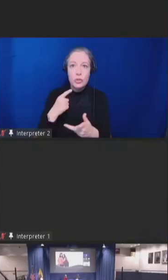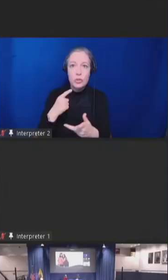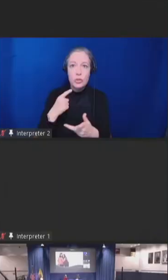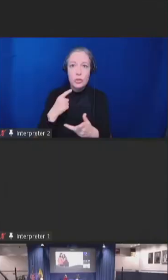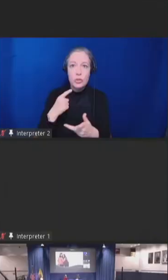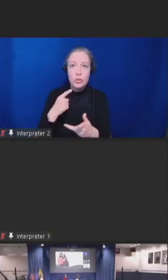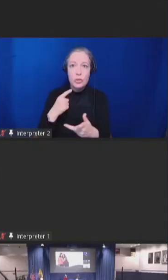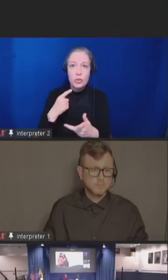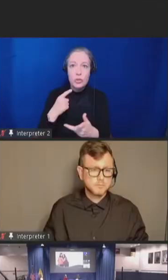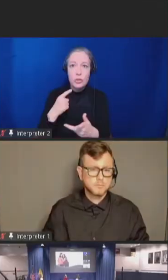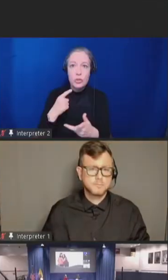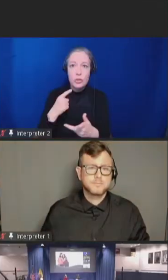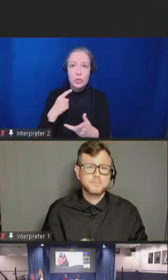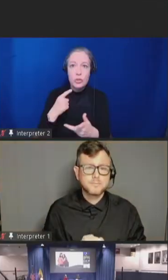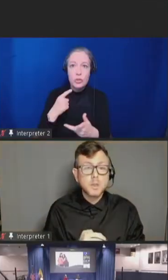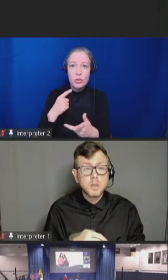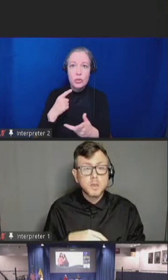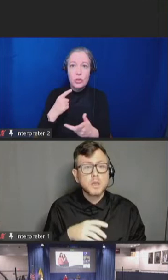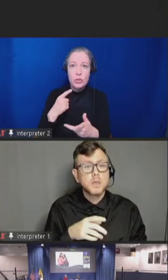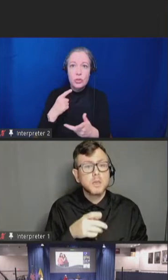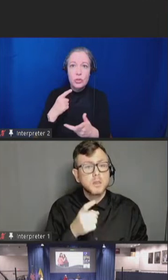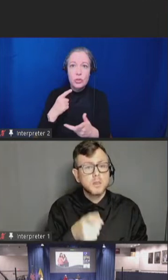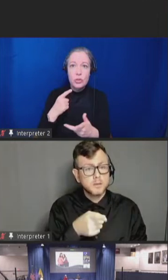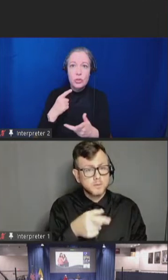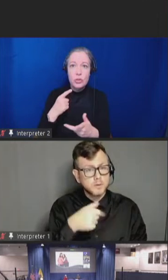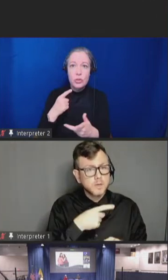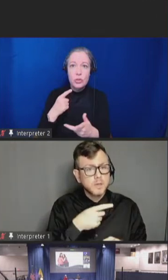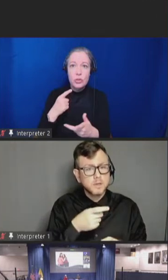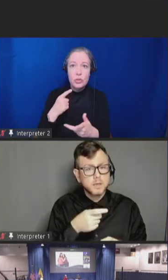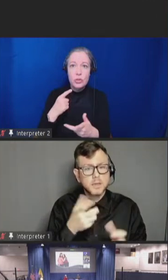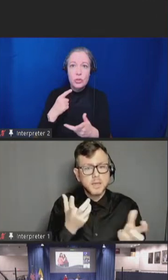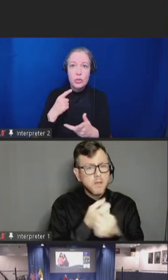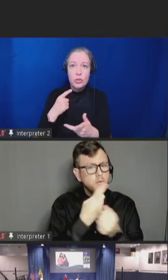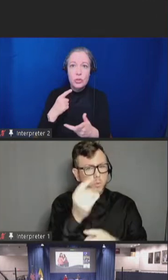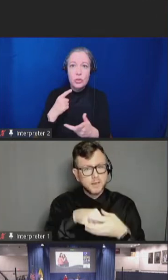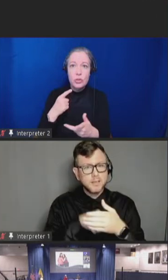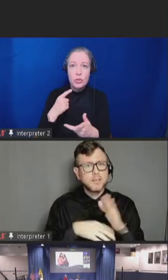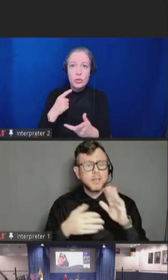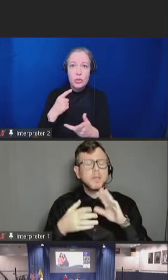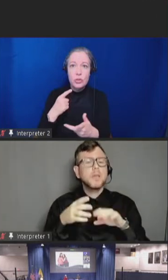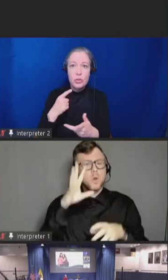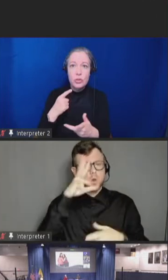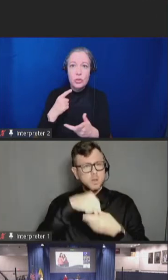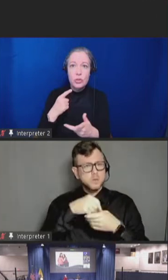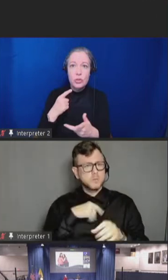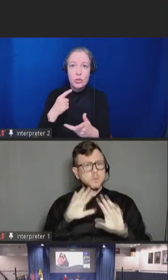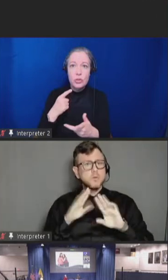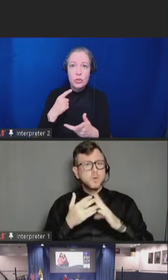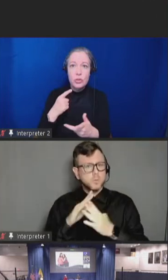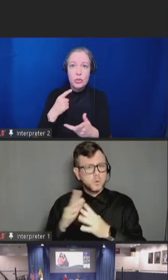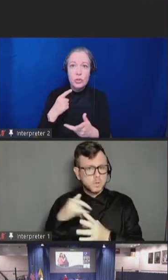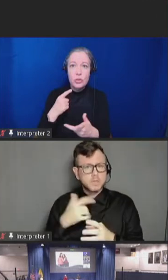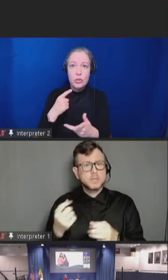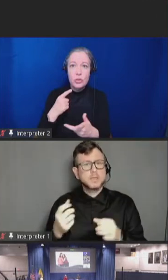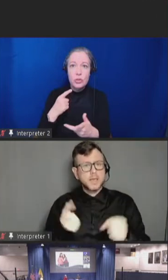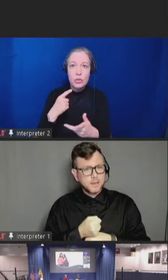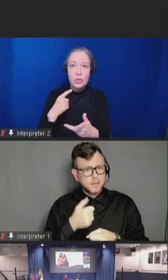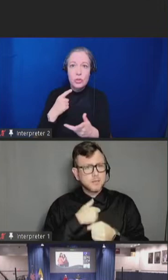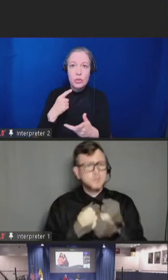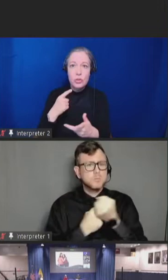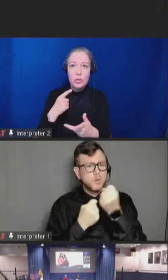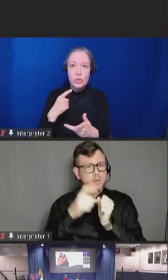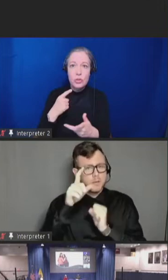Our vision is to create a world where everyone in the autism community is connected to the support they need when they need it.